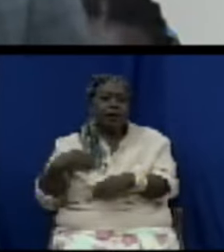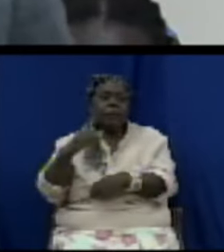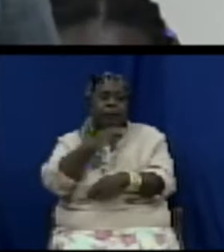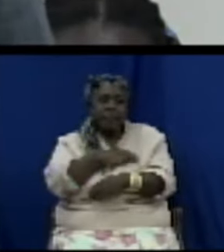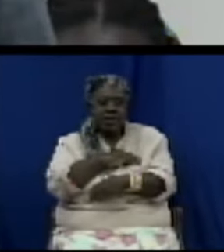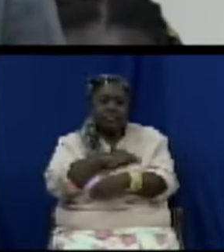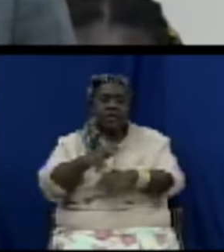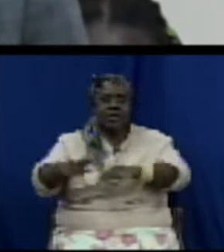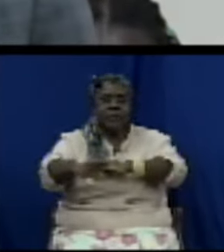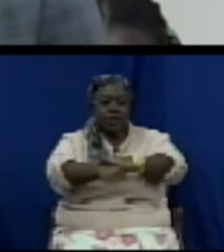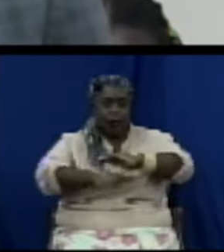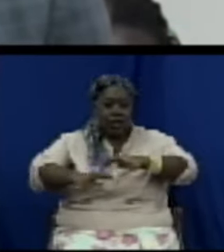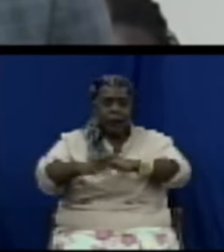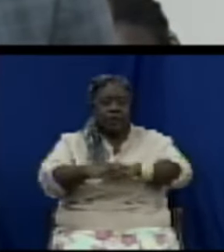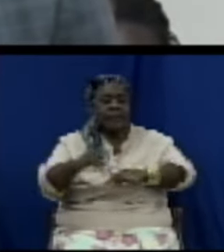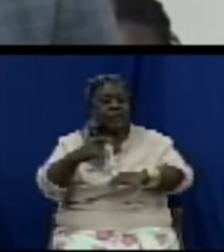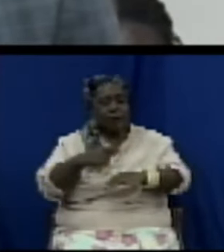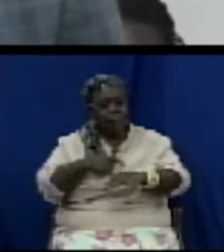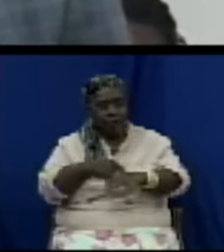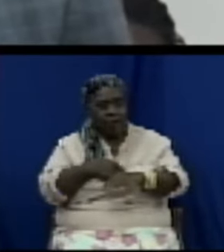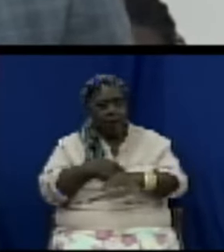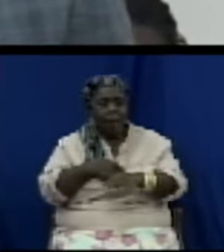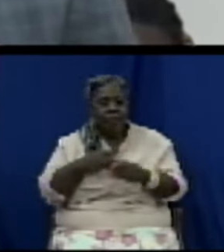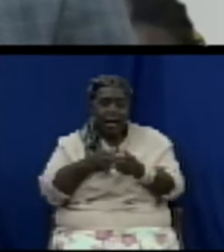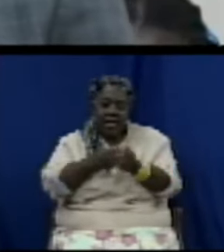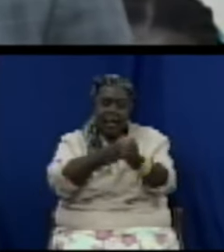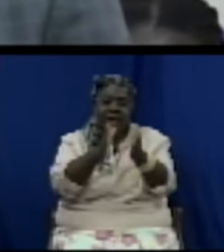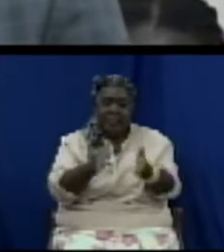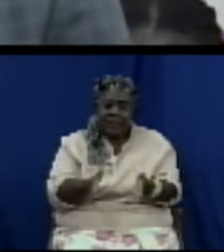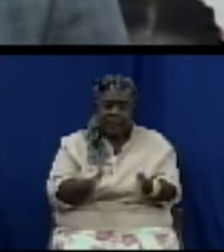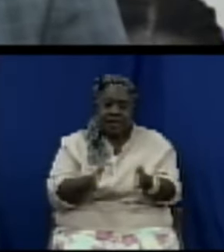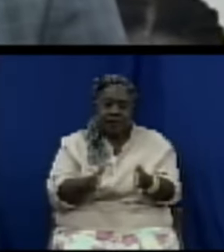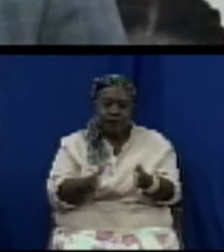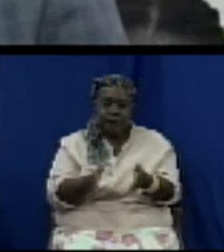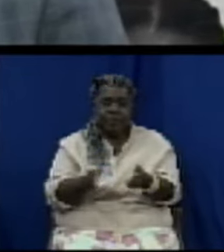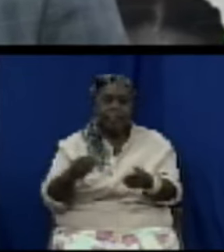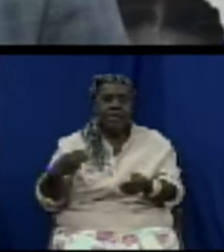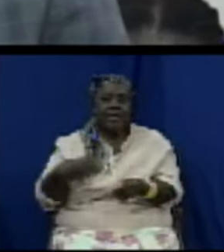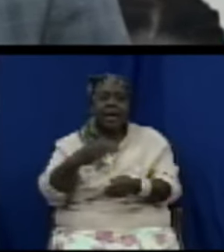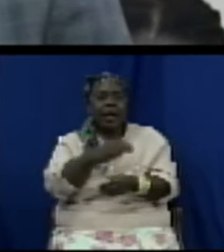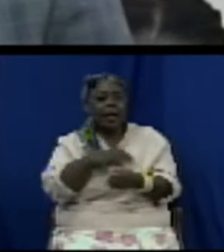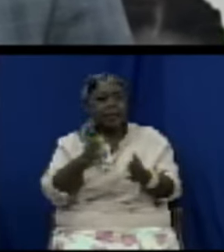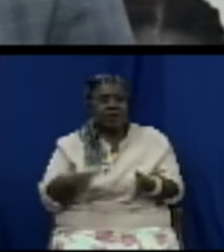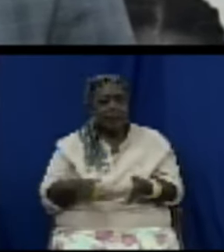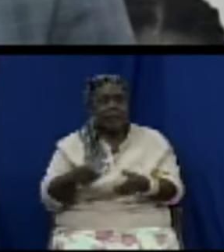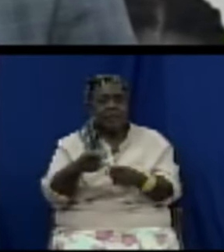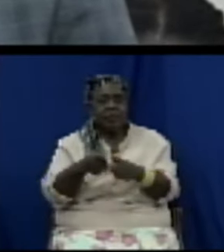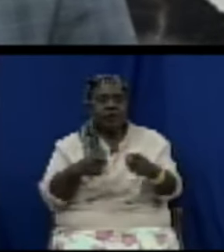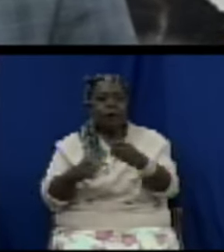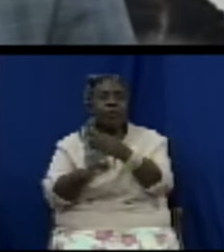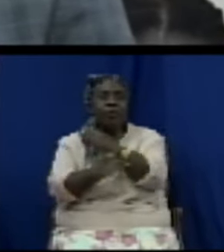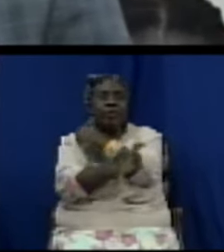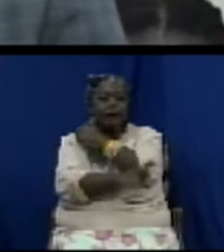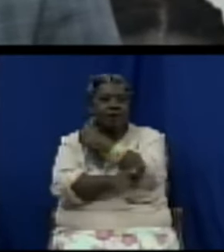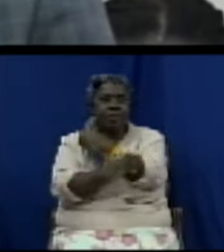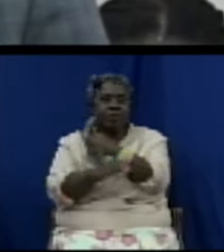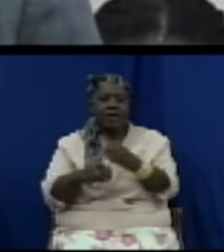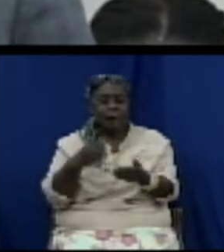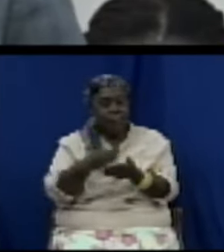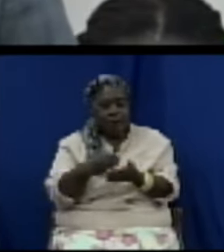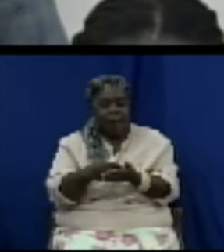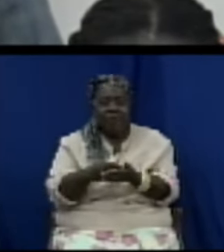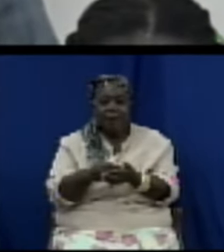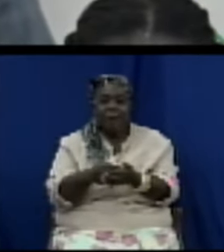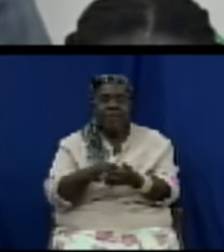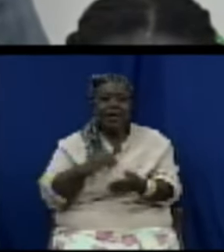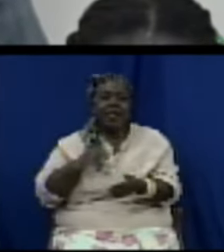I lead as the minister. From the Ministry of Finance, just to update